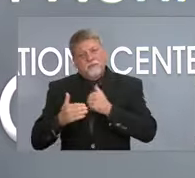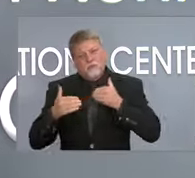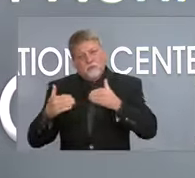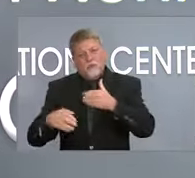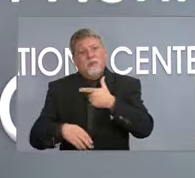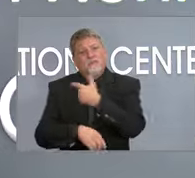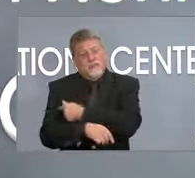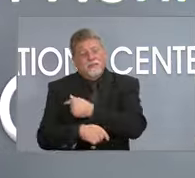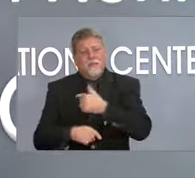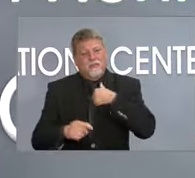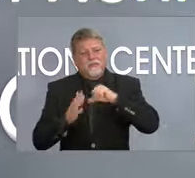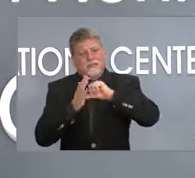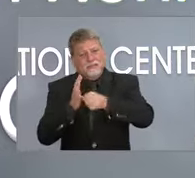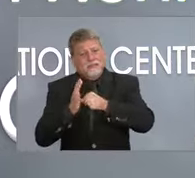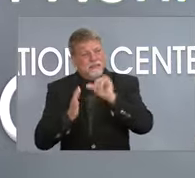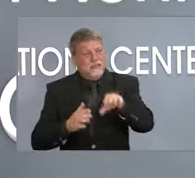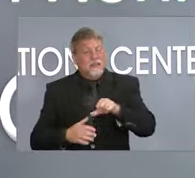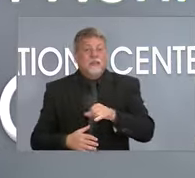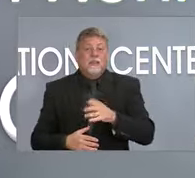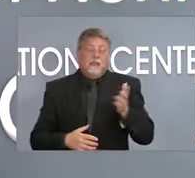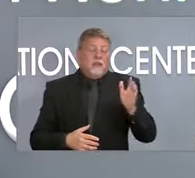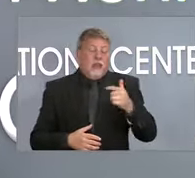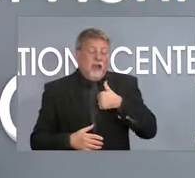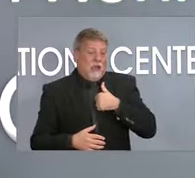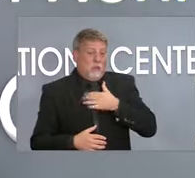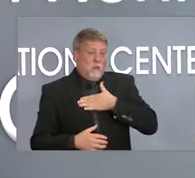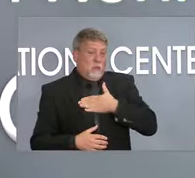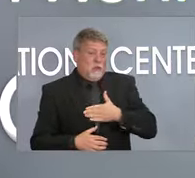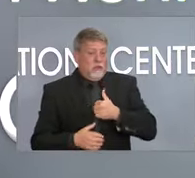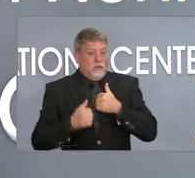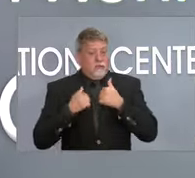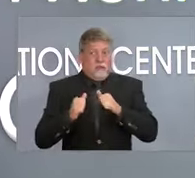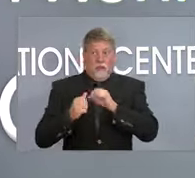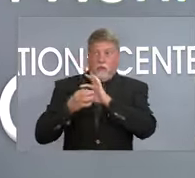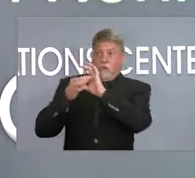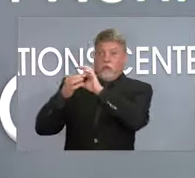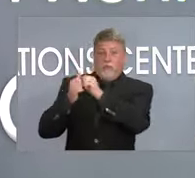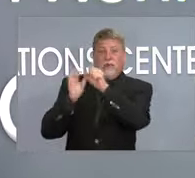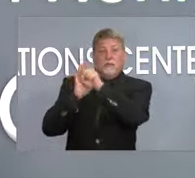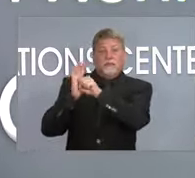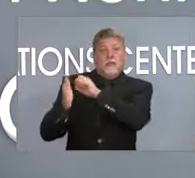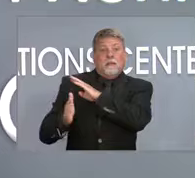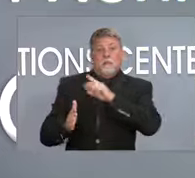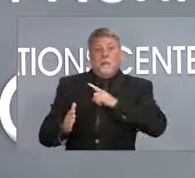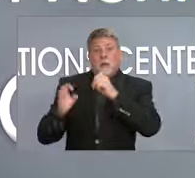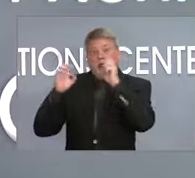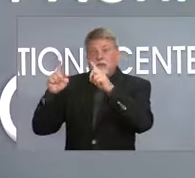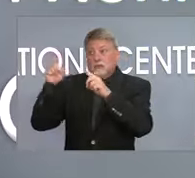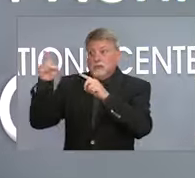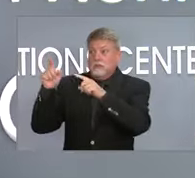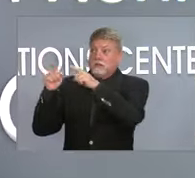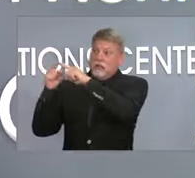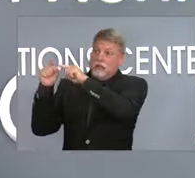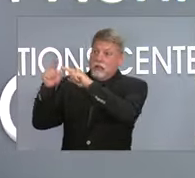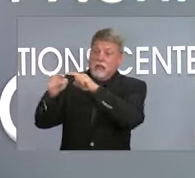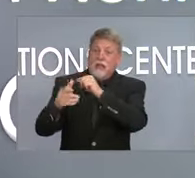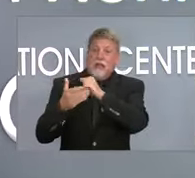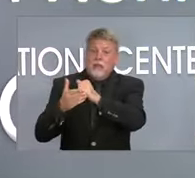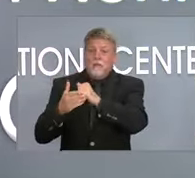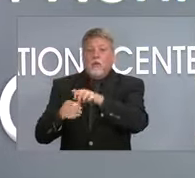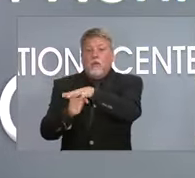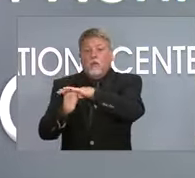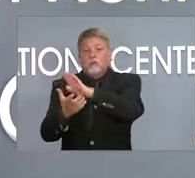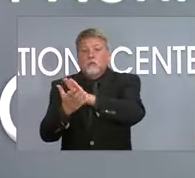I certainly would be willing to try to help with the State Board of Education, helping local schools establish a virtual option.